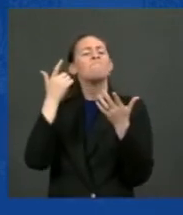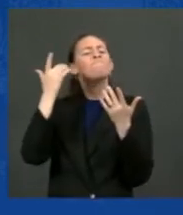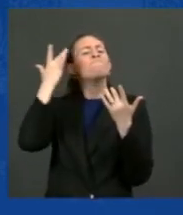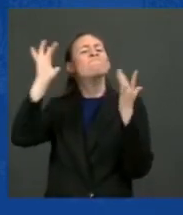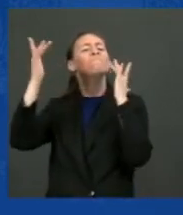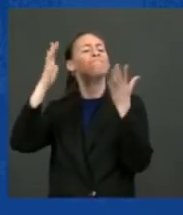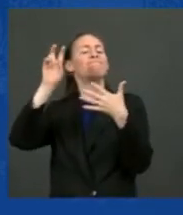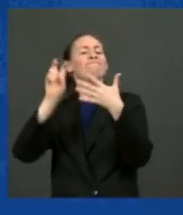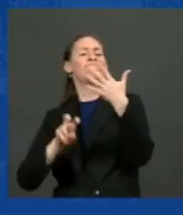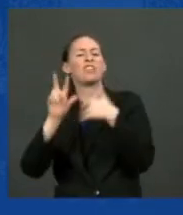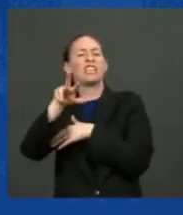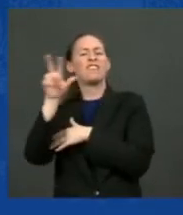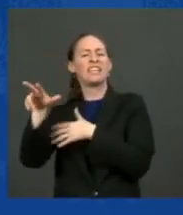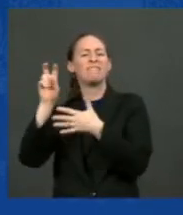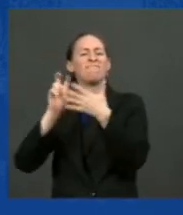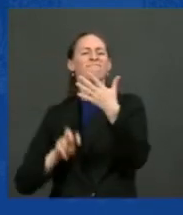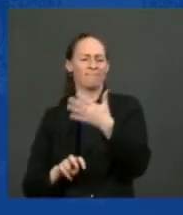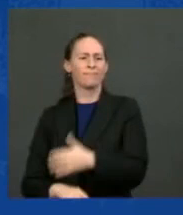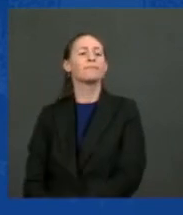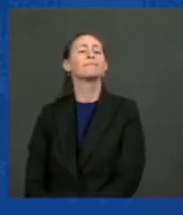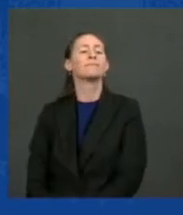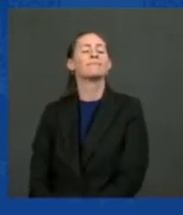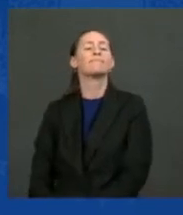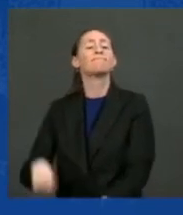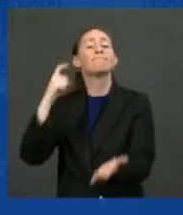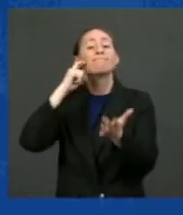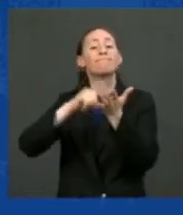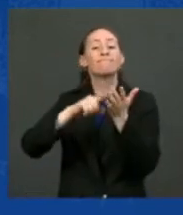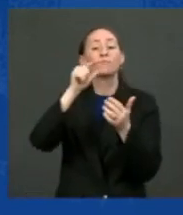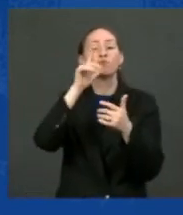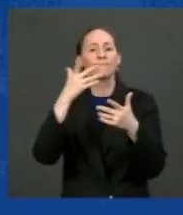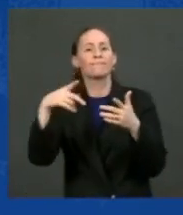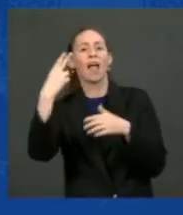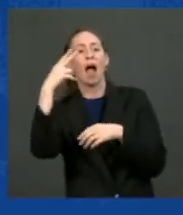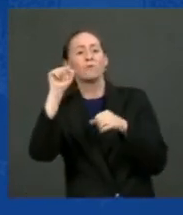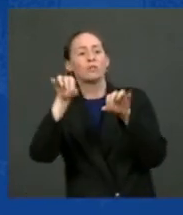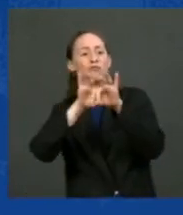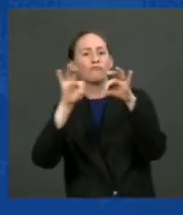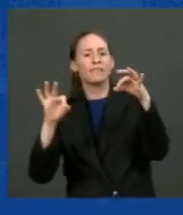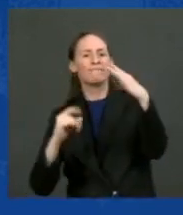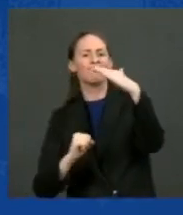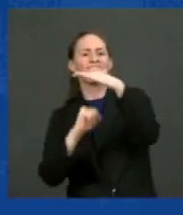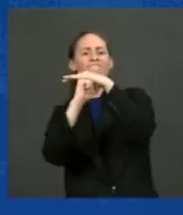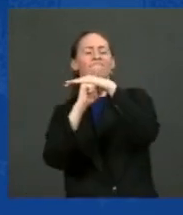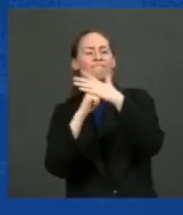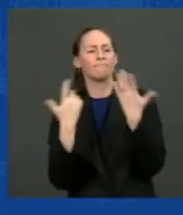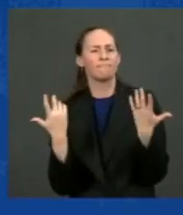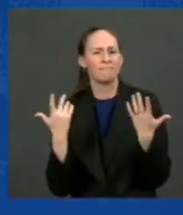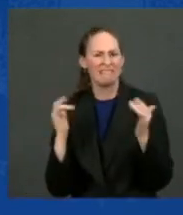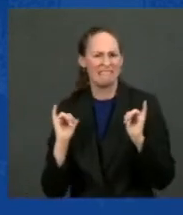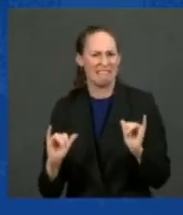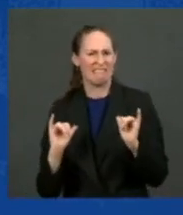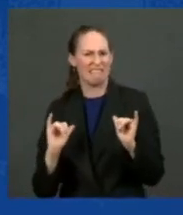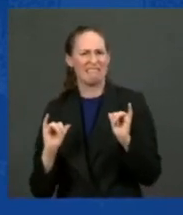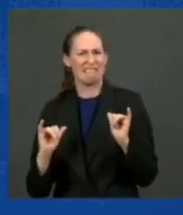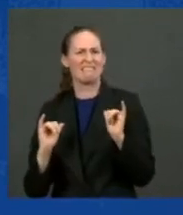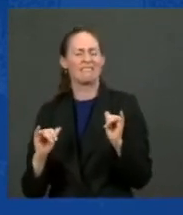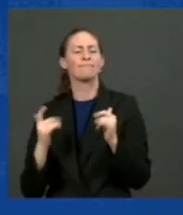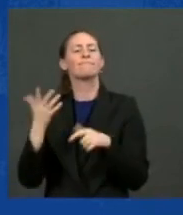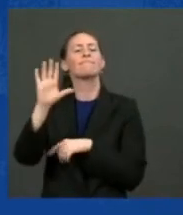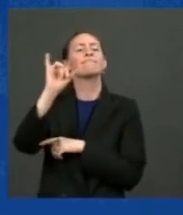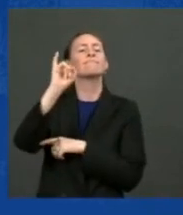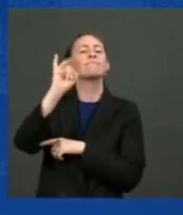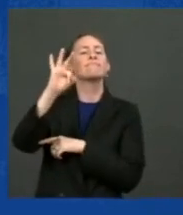Anything after high school was the bottom of the heap. I'll bet if that was on a quiz or on one of these quiz shows I ask you that,